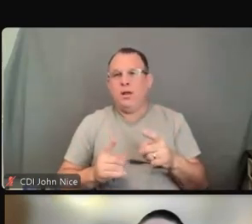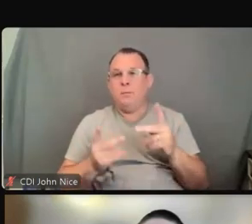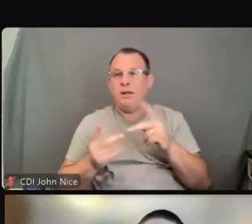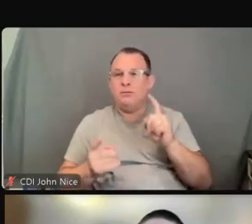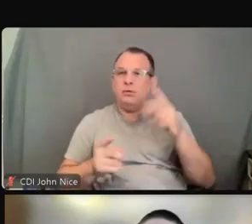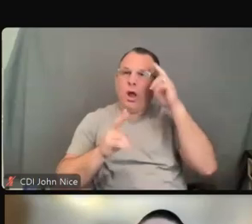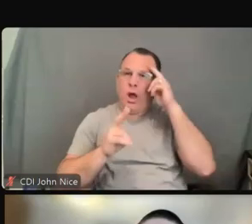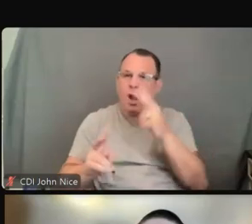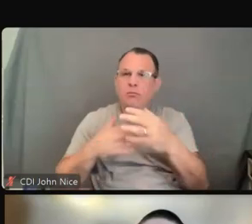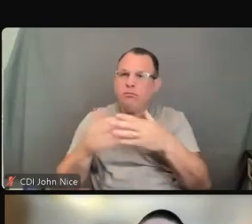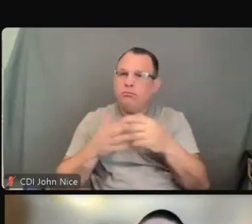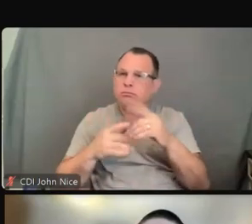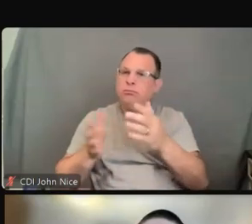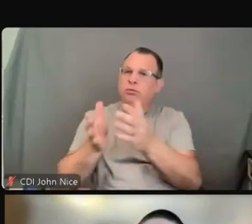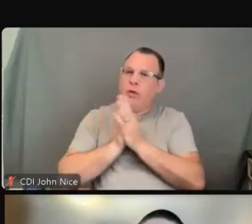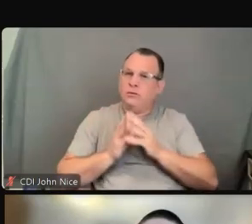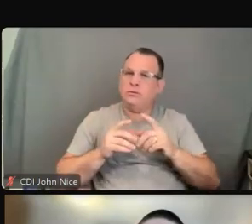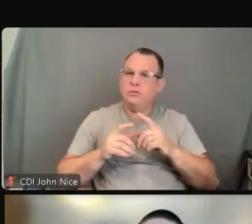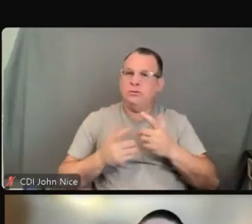to the extent possible.